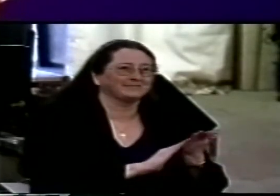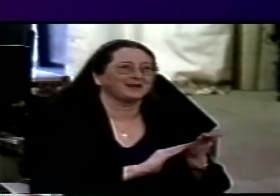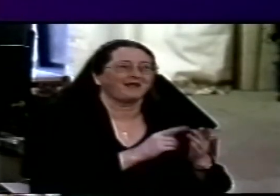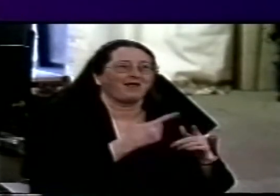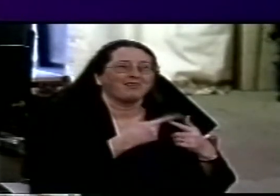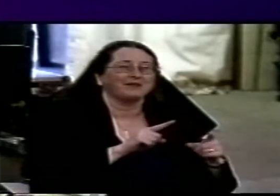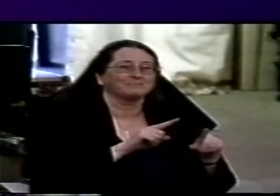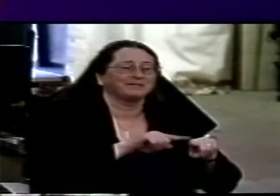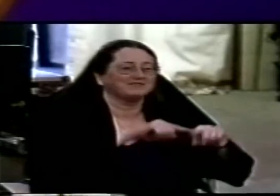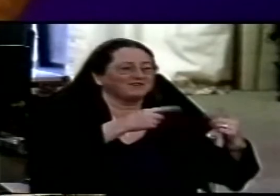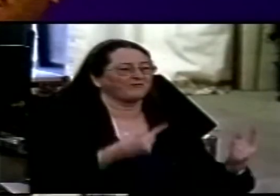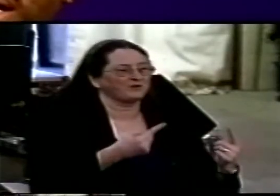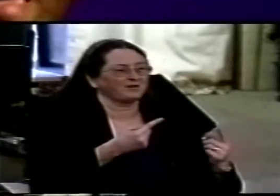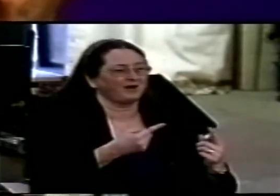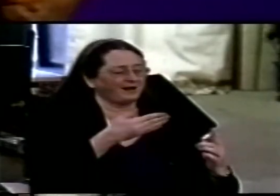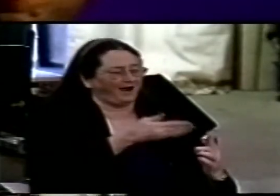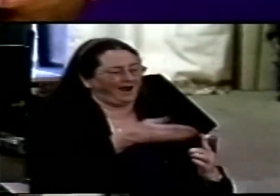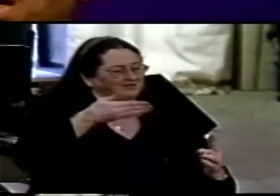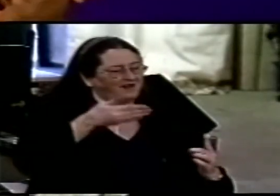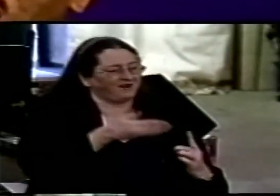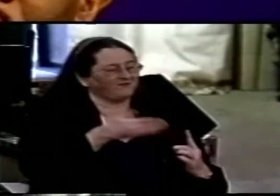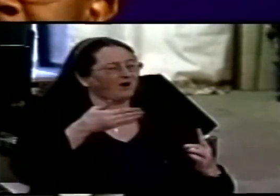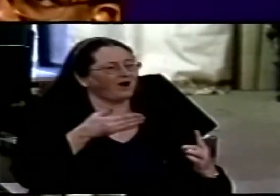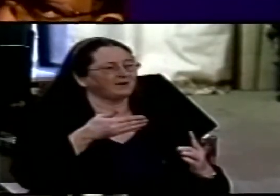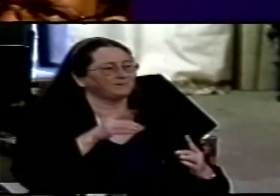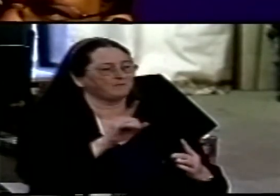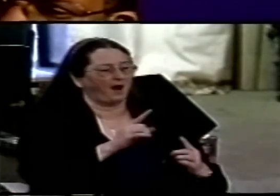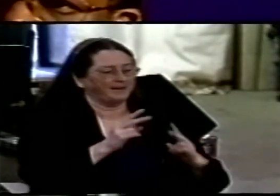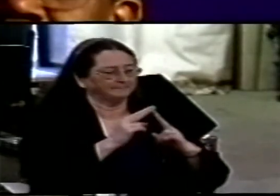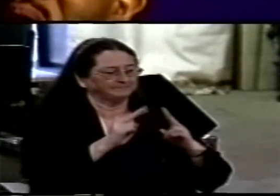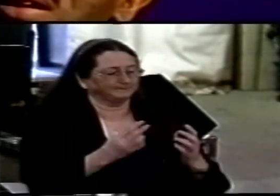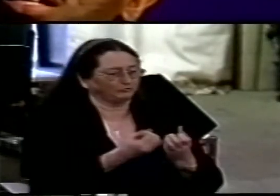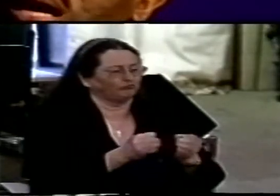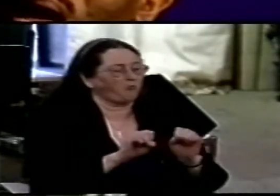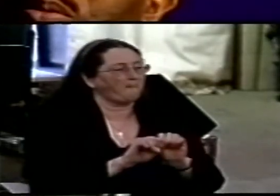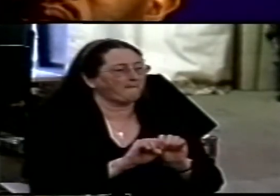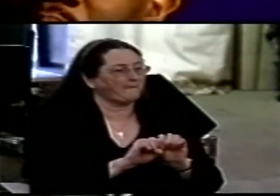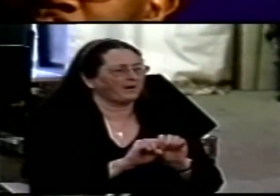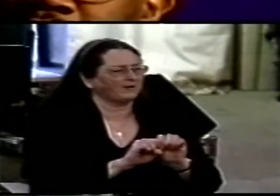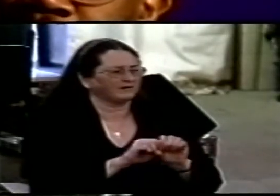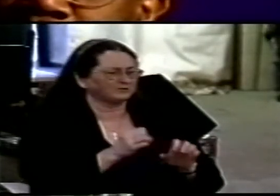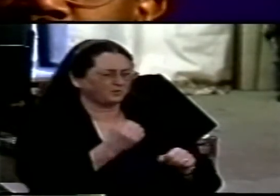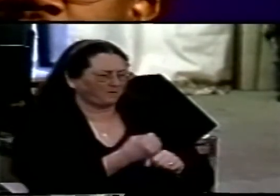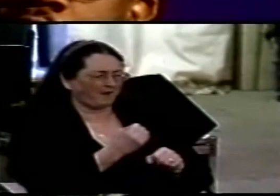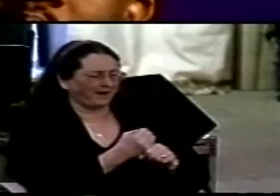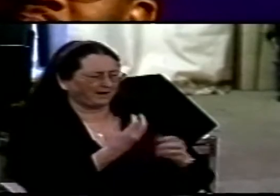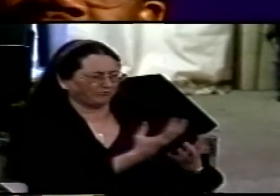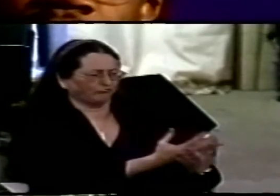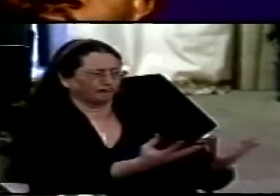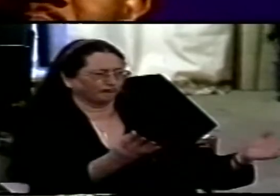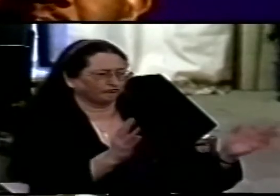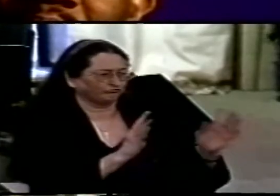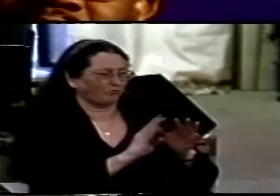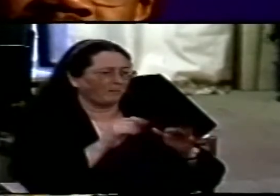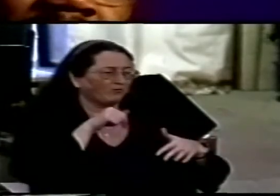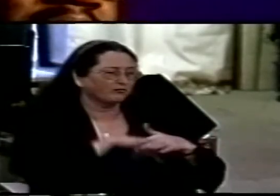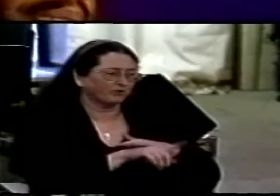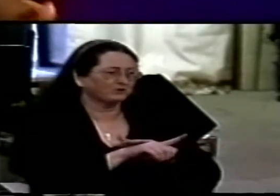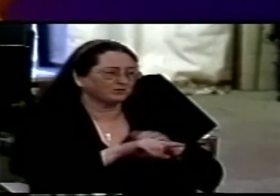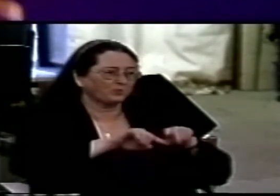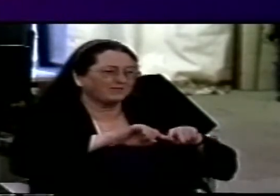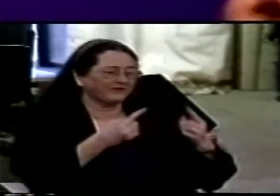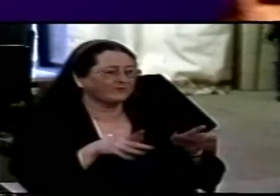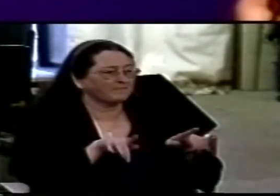and be identified by our camps make them one so that there is a counter culture of people who are different but the